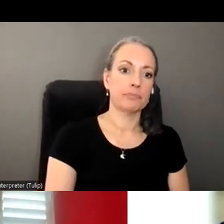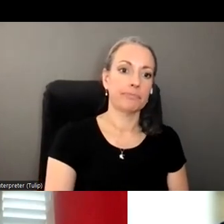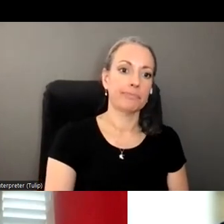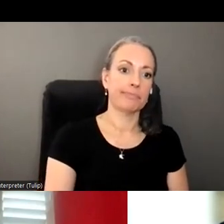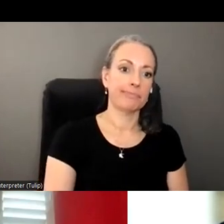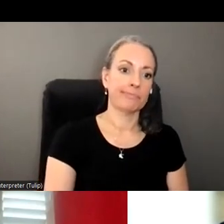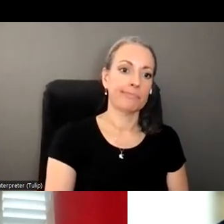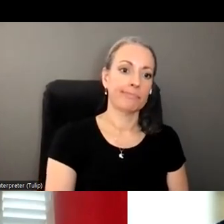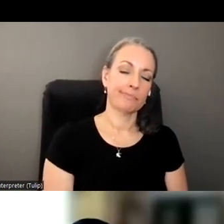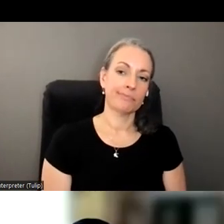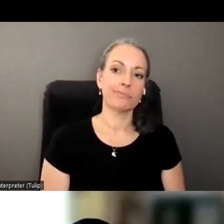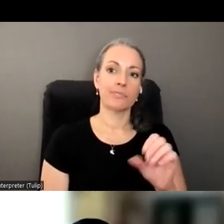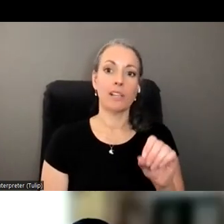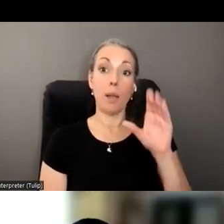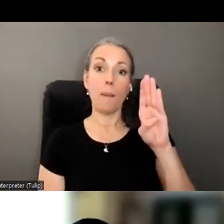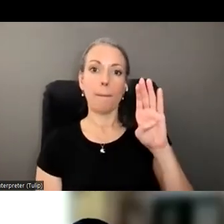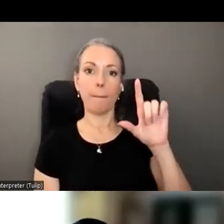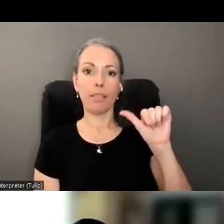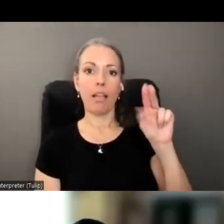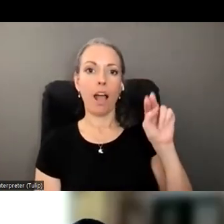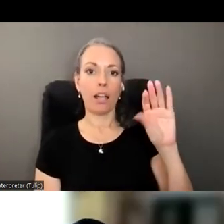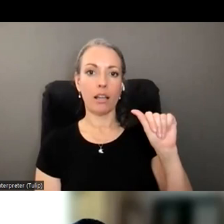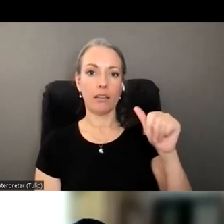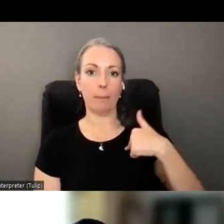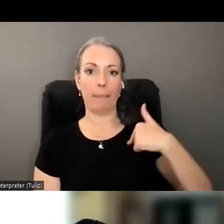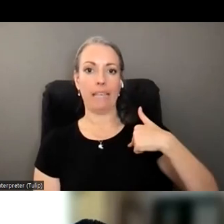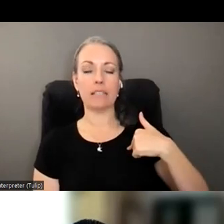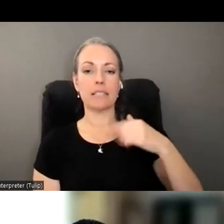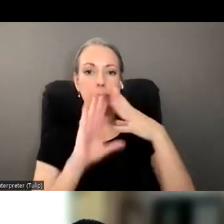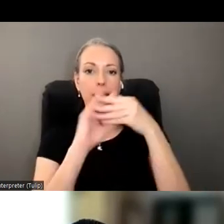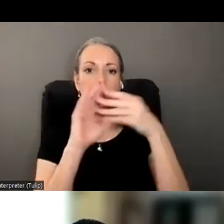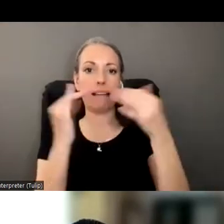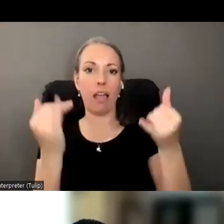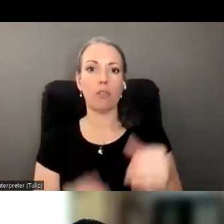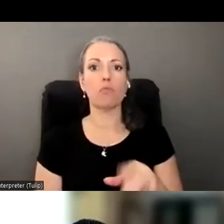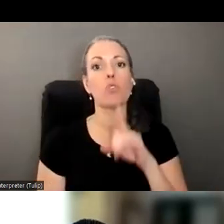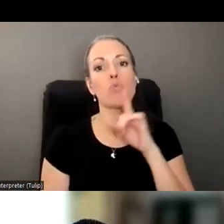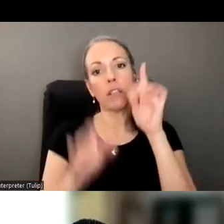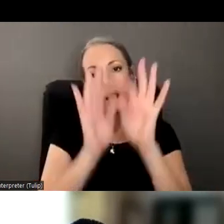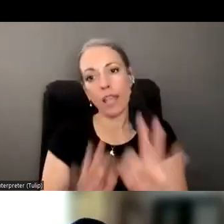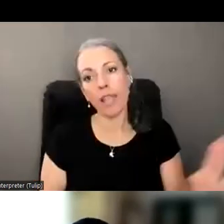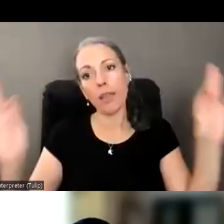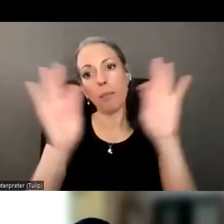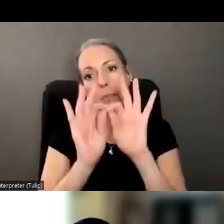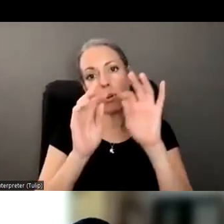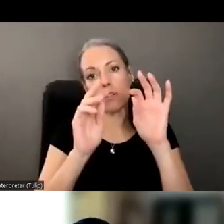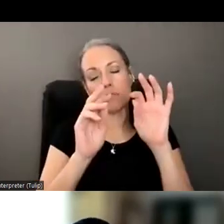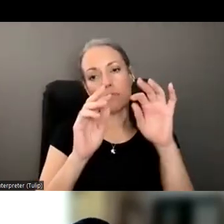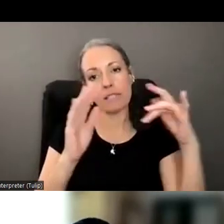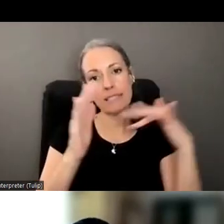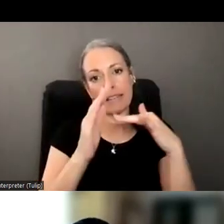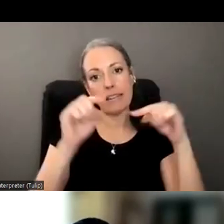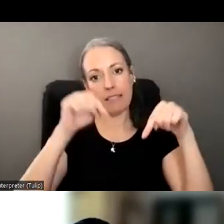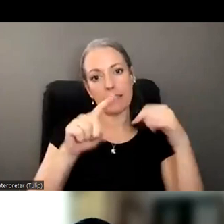So, this is Blanca, state long-term care ombudsman. Um, really important, uh, case study in this situation.